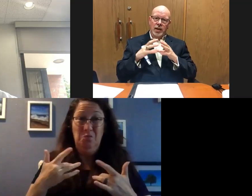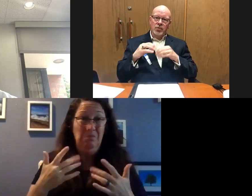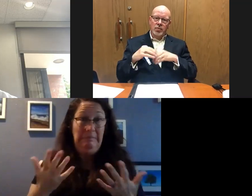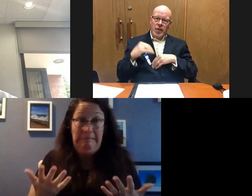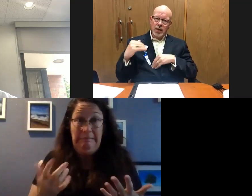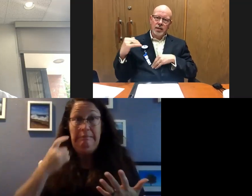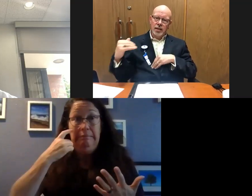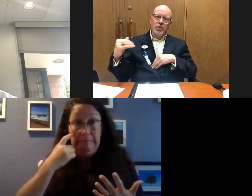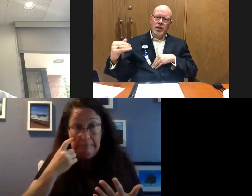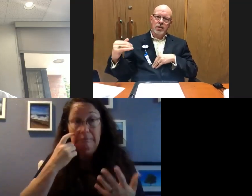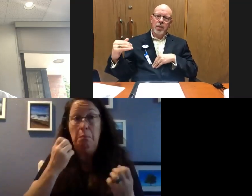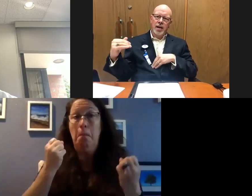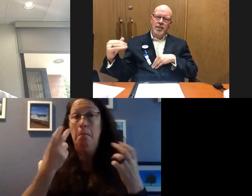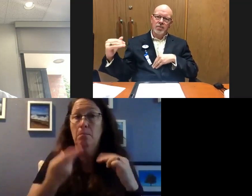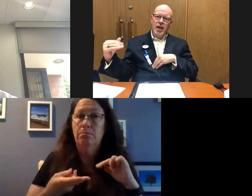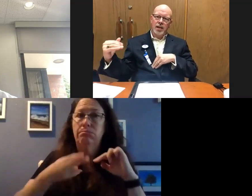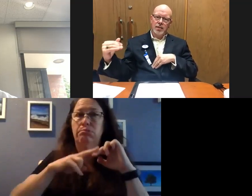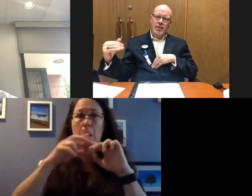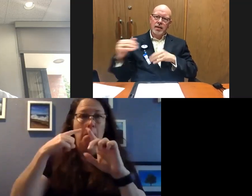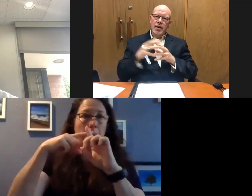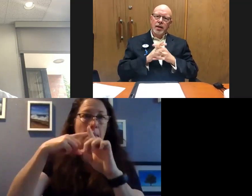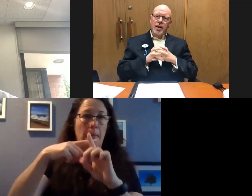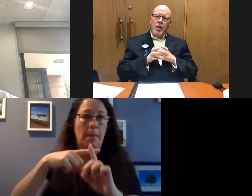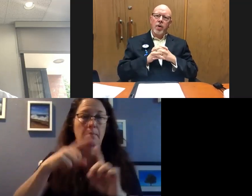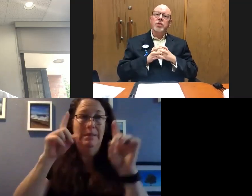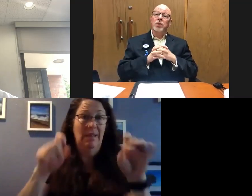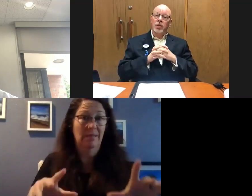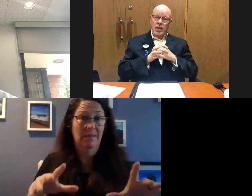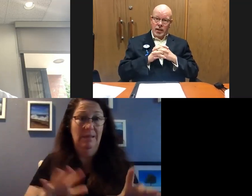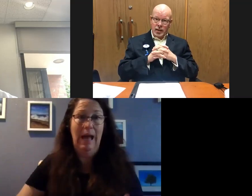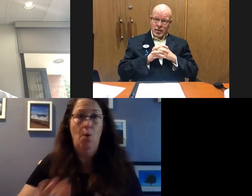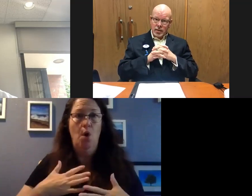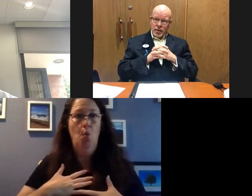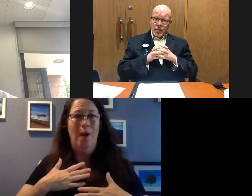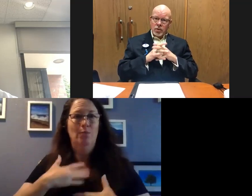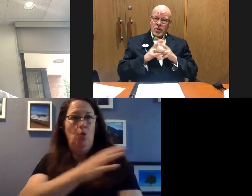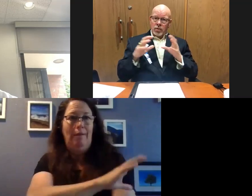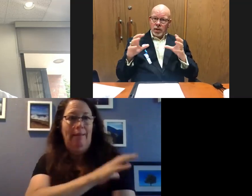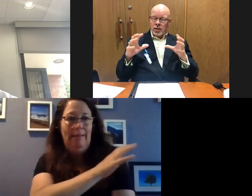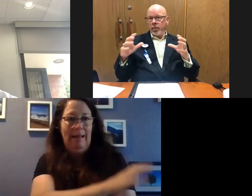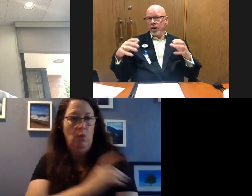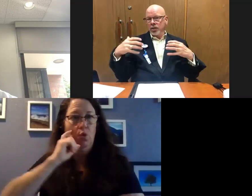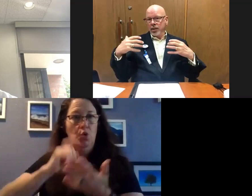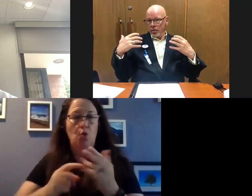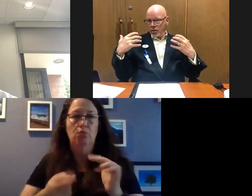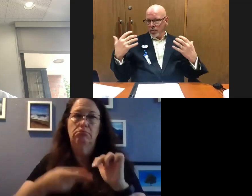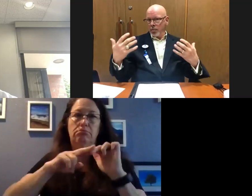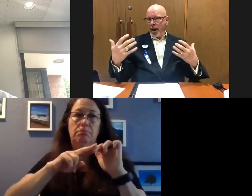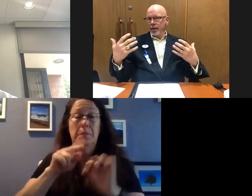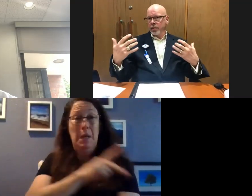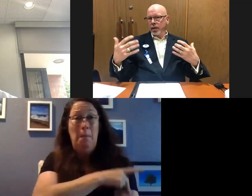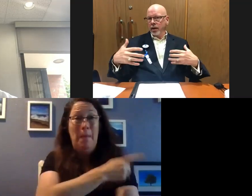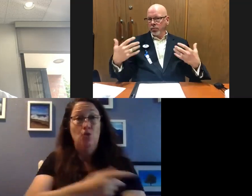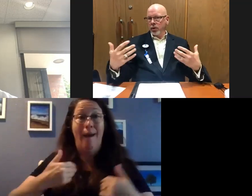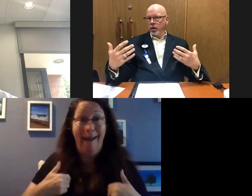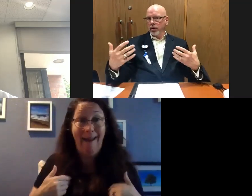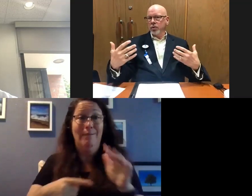seeing a tremendous increase in positive tests in our respiratory clinics. So these are patients that are symptomatic,